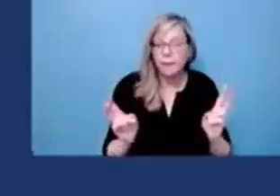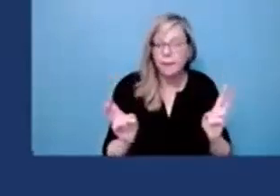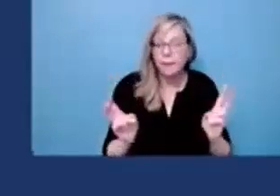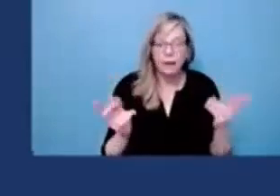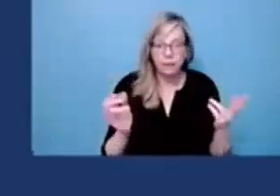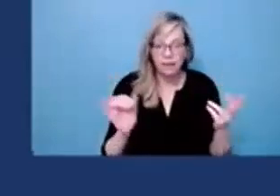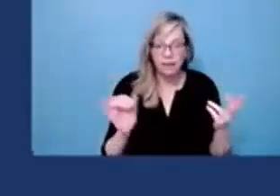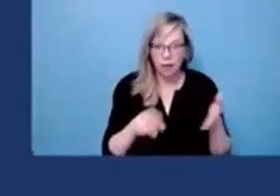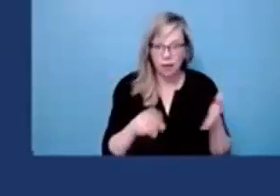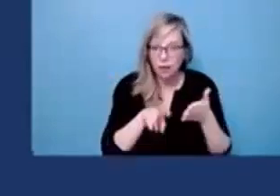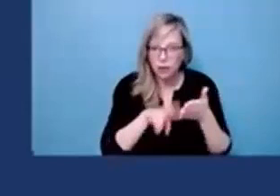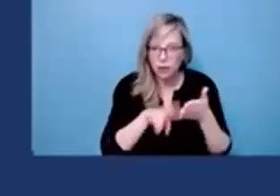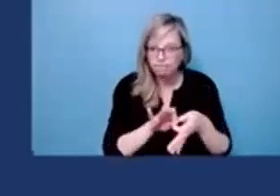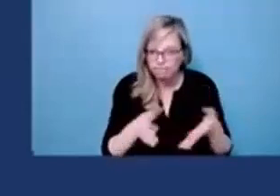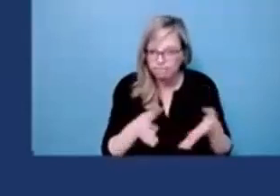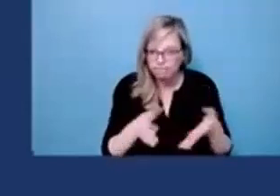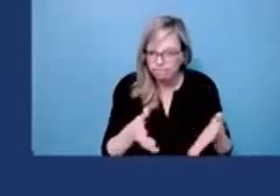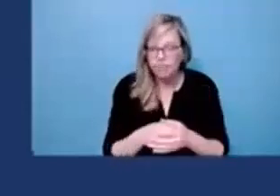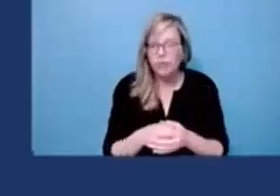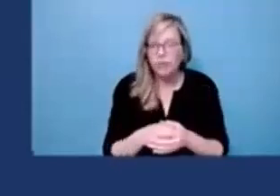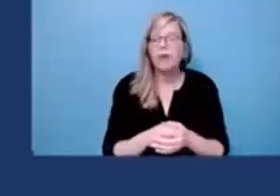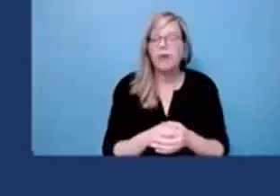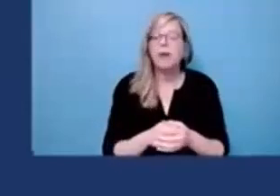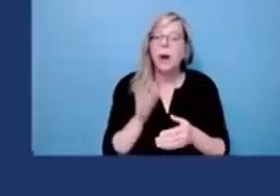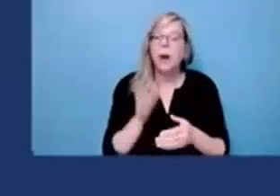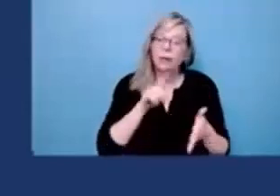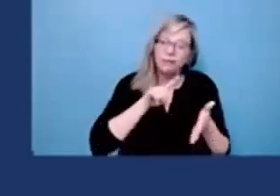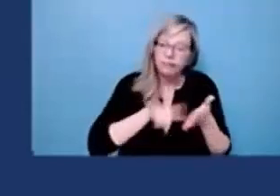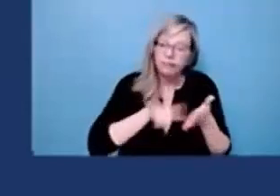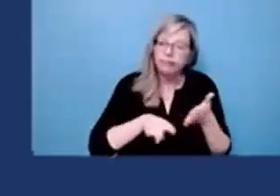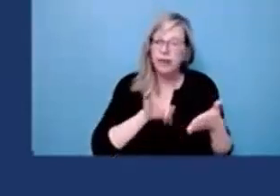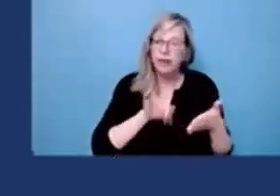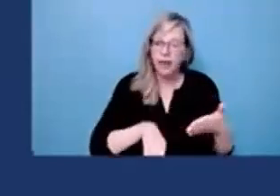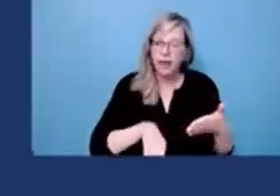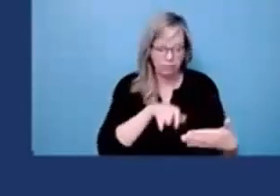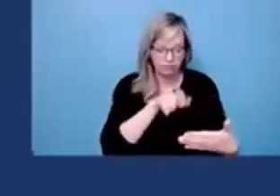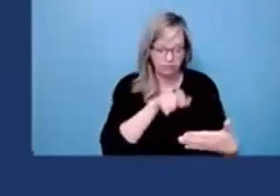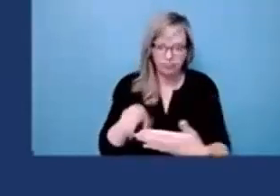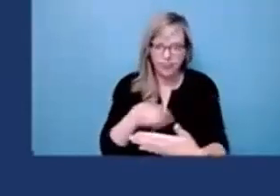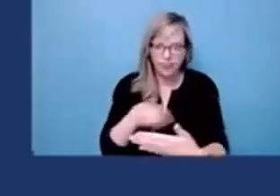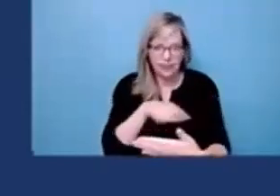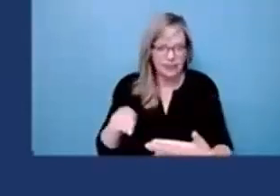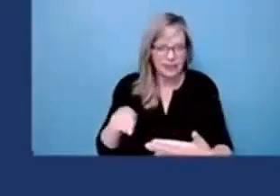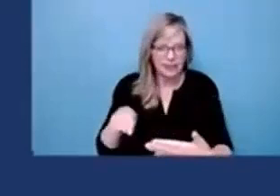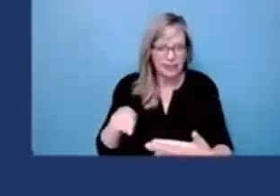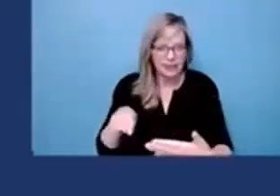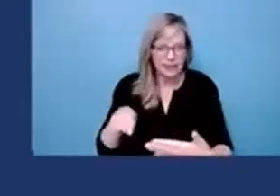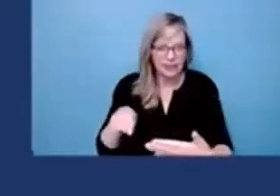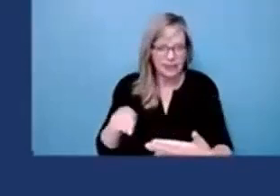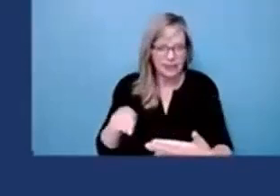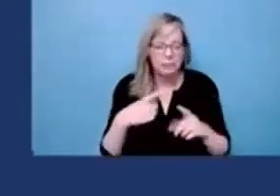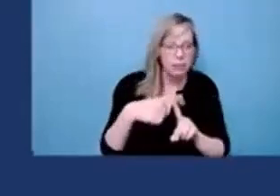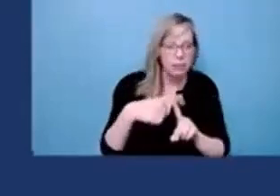about the overall themes and demographics. And then we will look at what the literature had to say about positive and negative